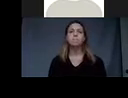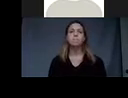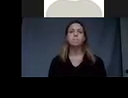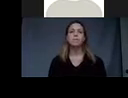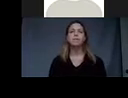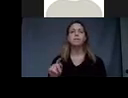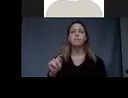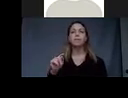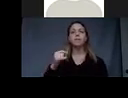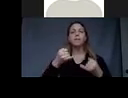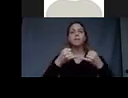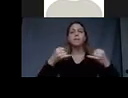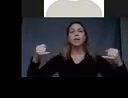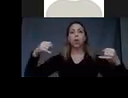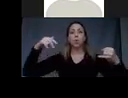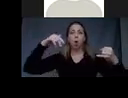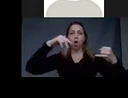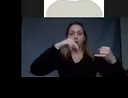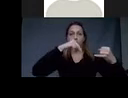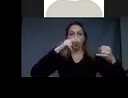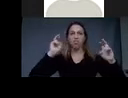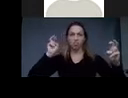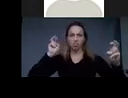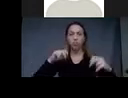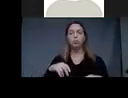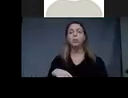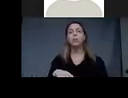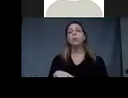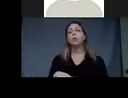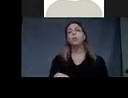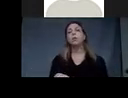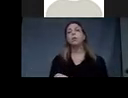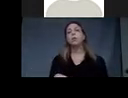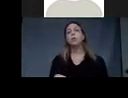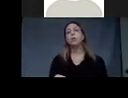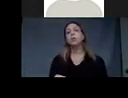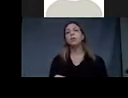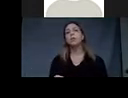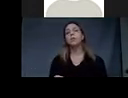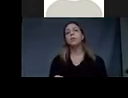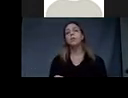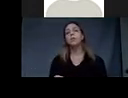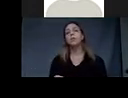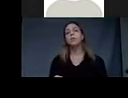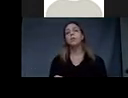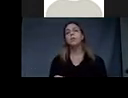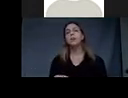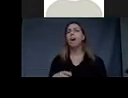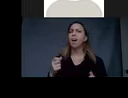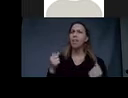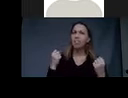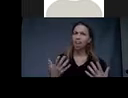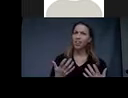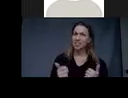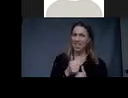something called tightrope walker. And here, here we have a lot of danger. mean, this,